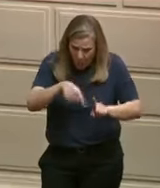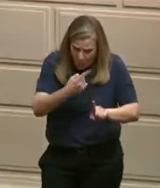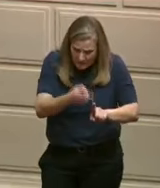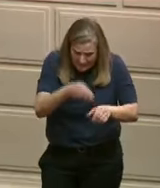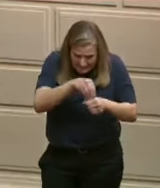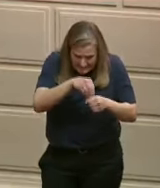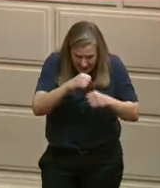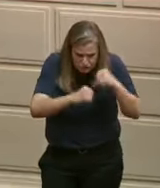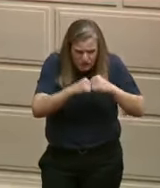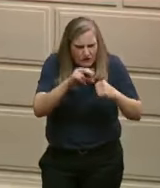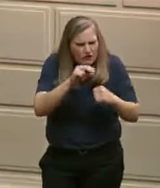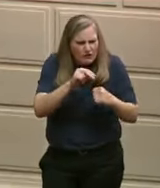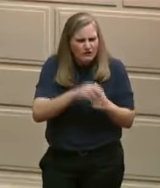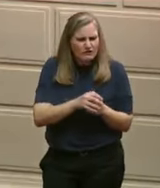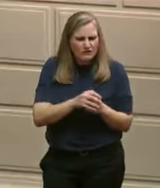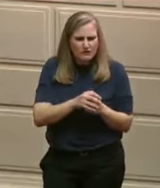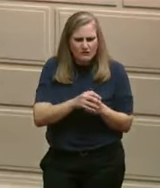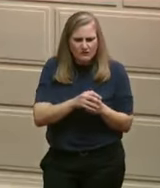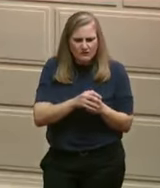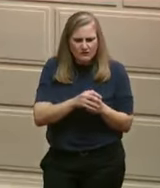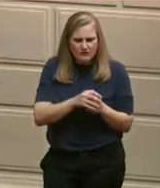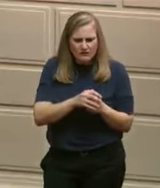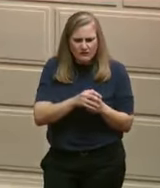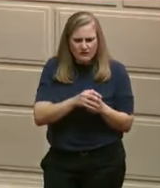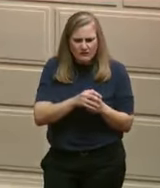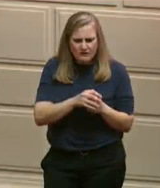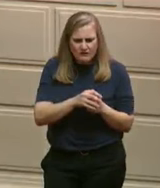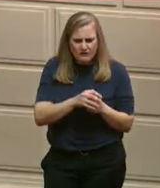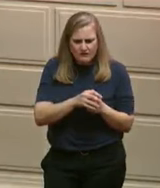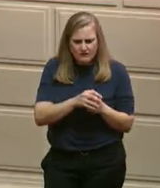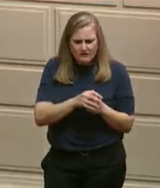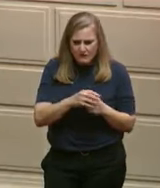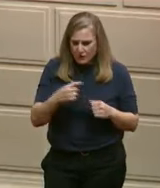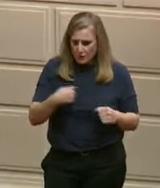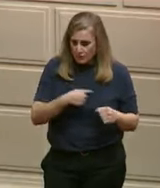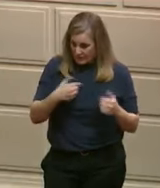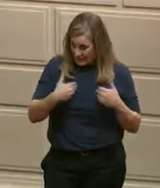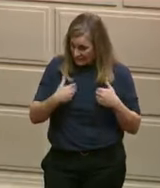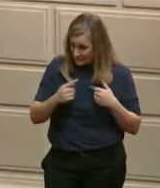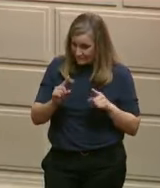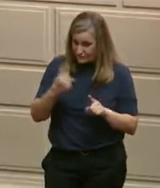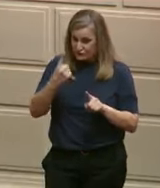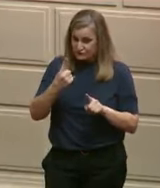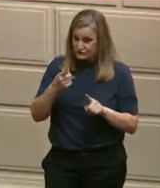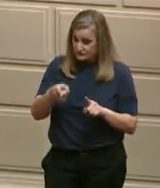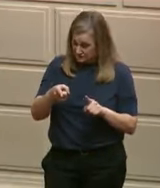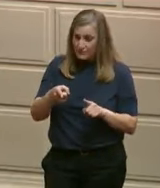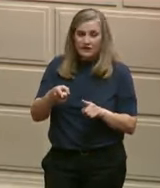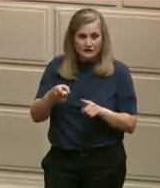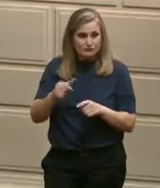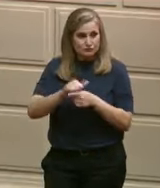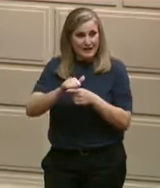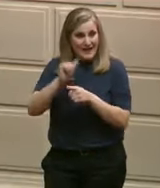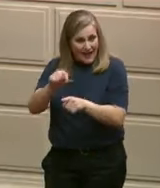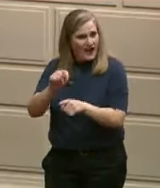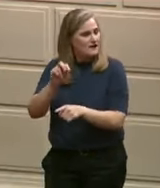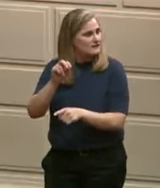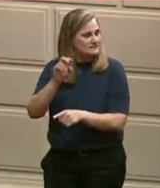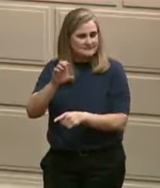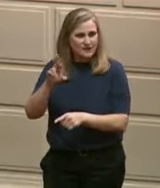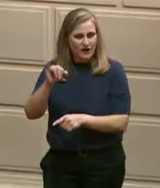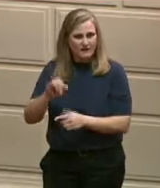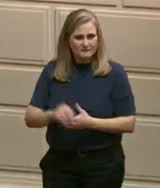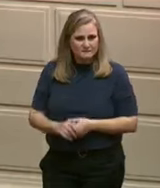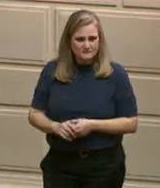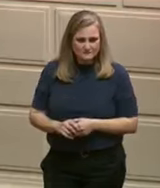state's first offshore wind safety training center. At CCRI, Flanagan Campus, and Lincoln. Under the leadership of Interim